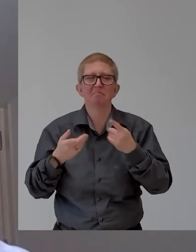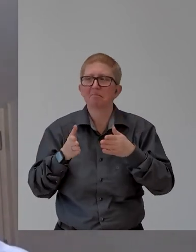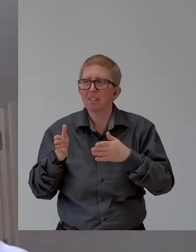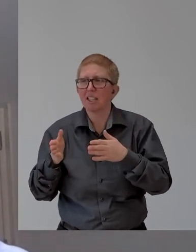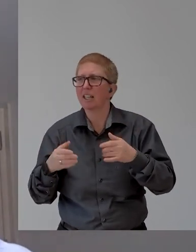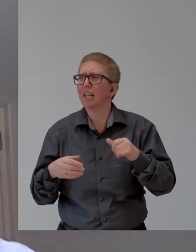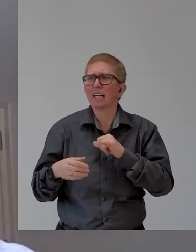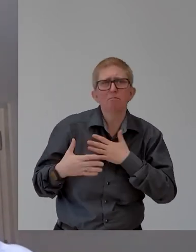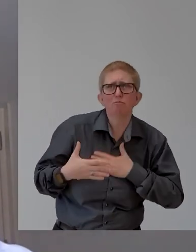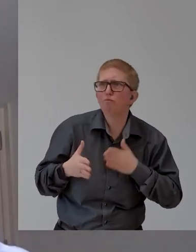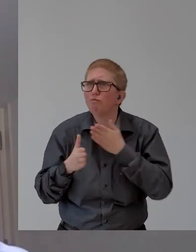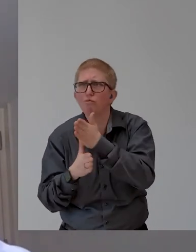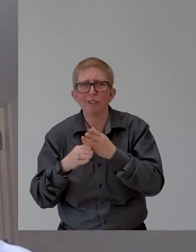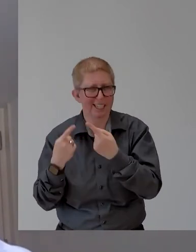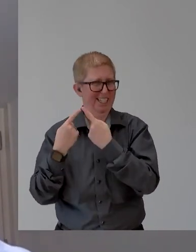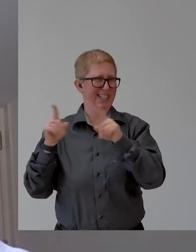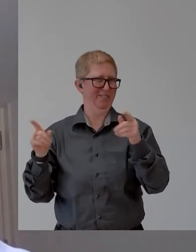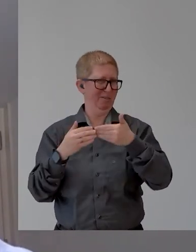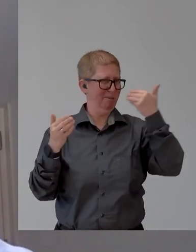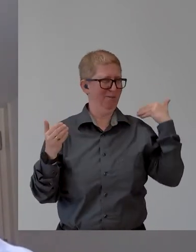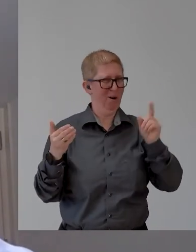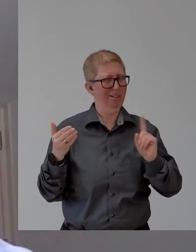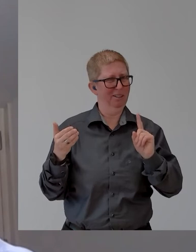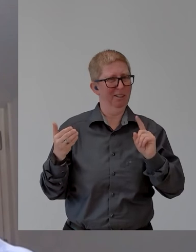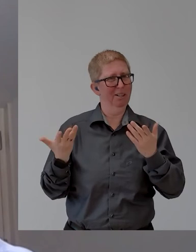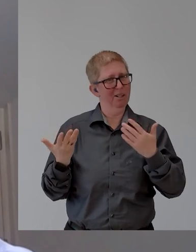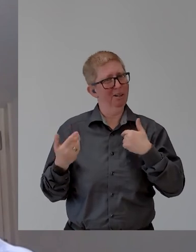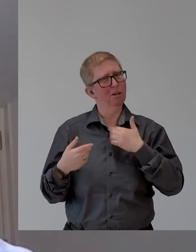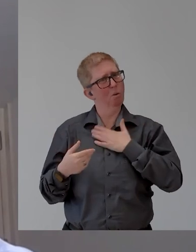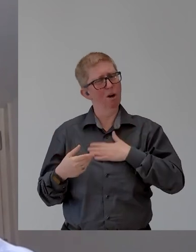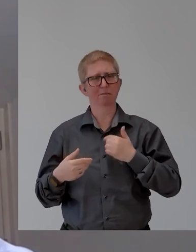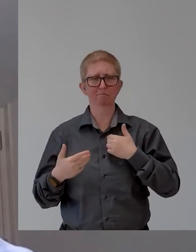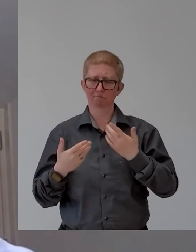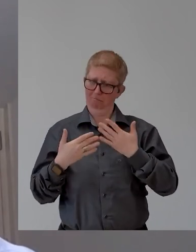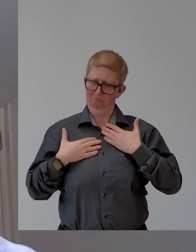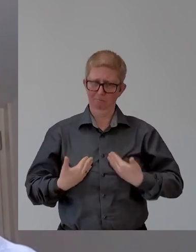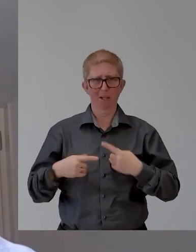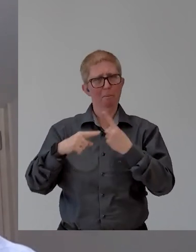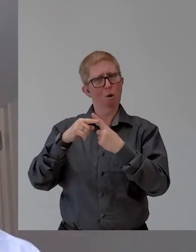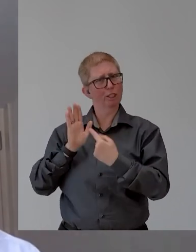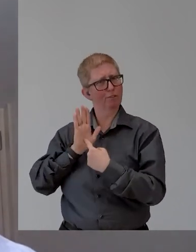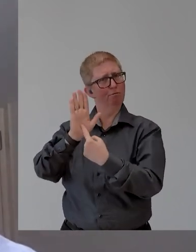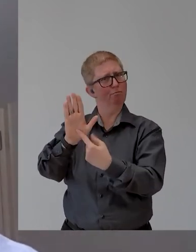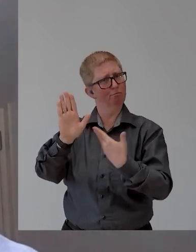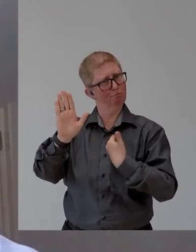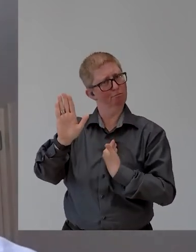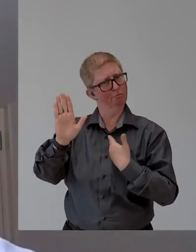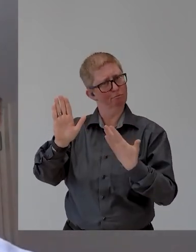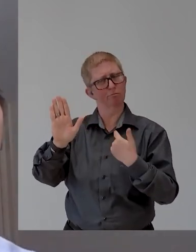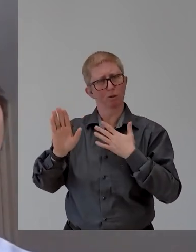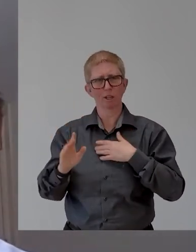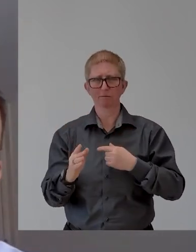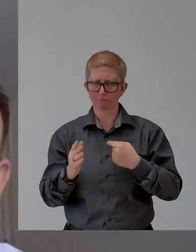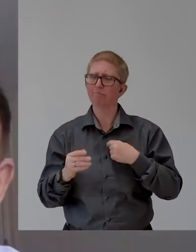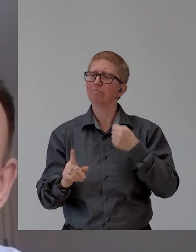impact and I think I, I, I can do that. Um, yeah, you know, I, I, I find it, uh,